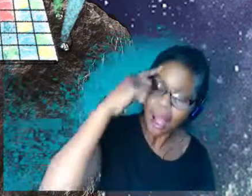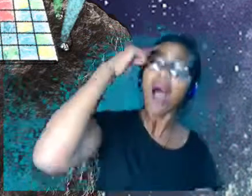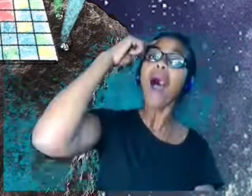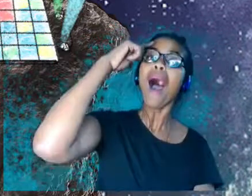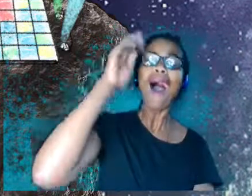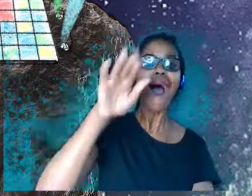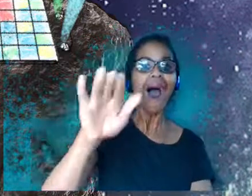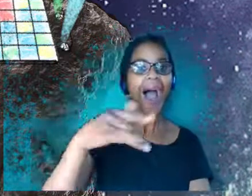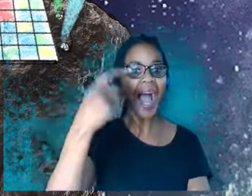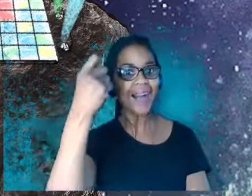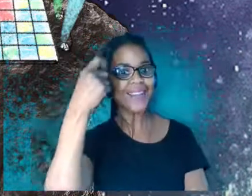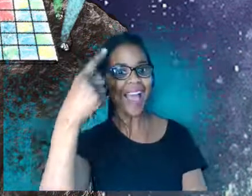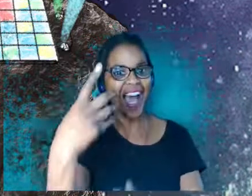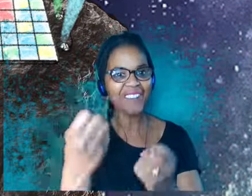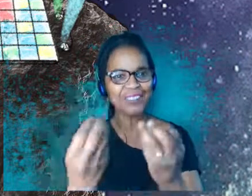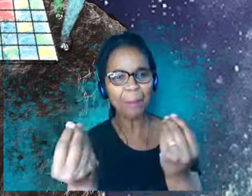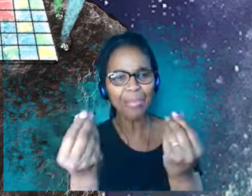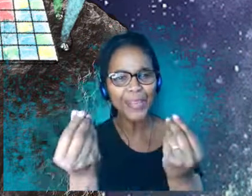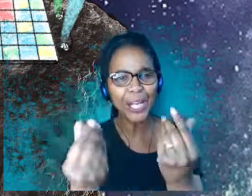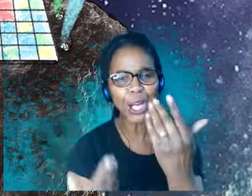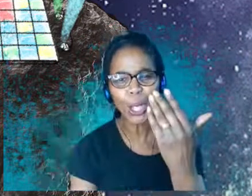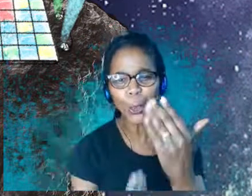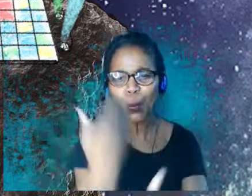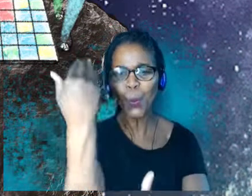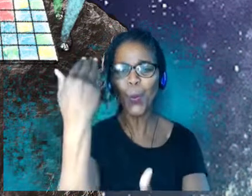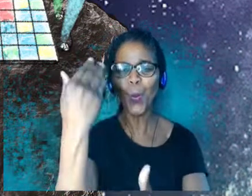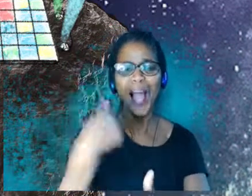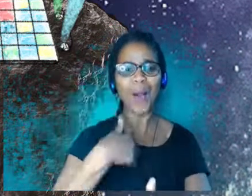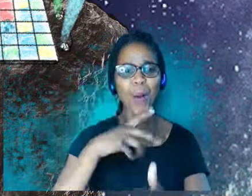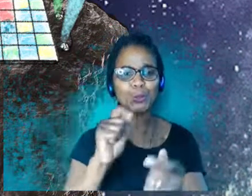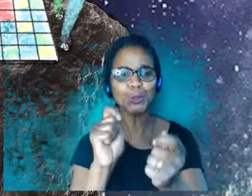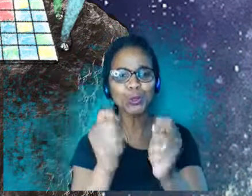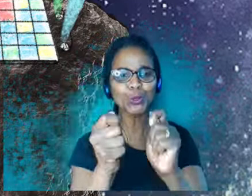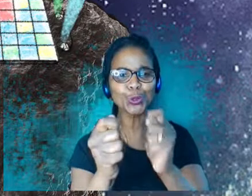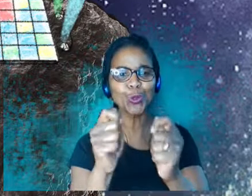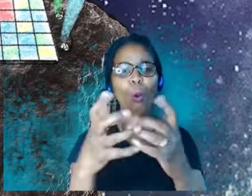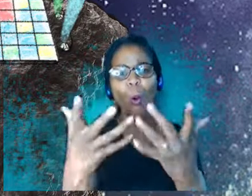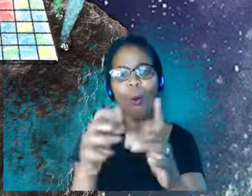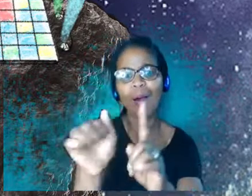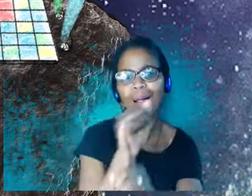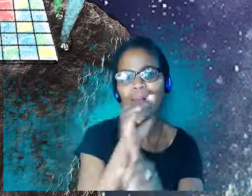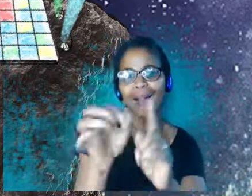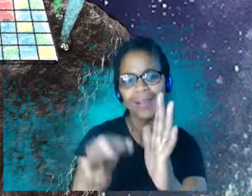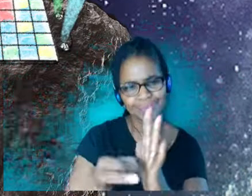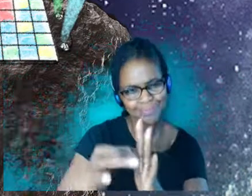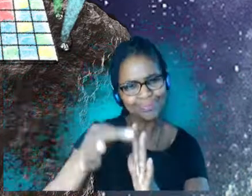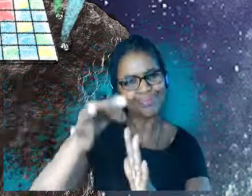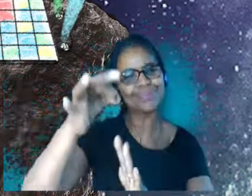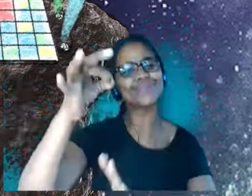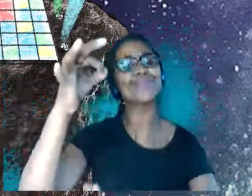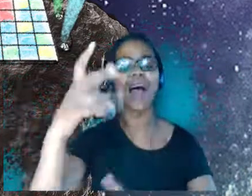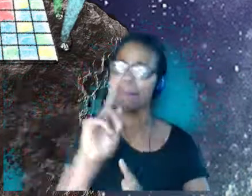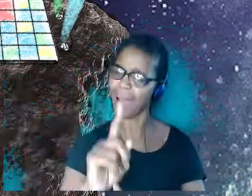something that I want to kind of like retweak. So it's always a process, but it's always fun.